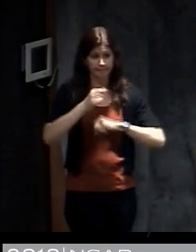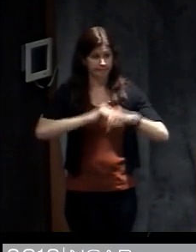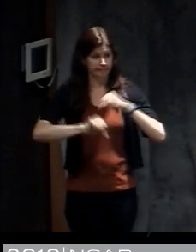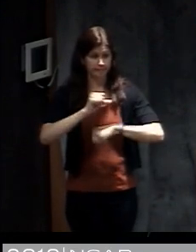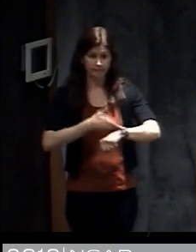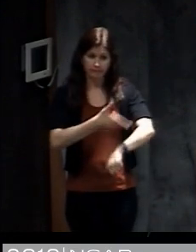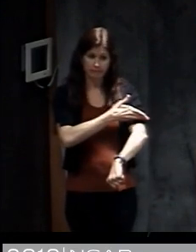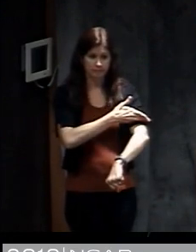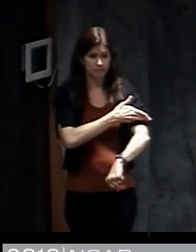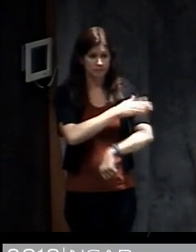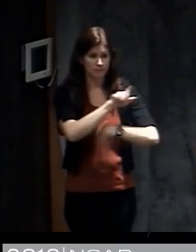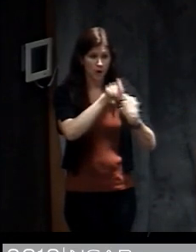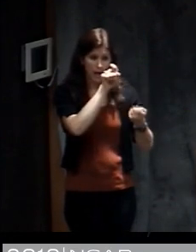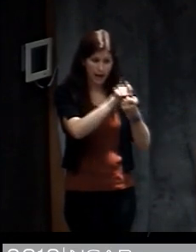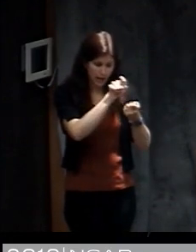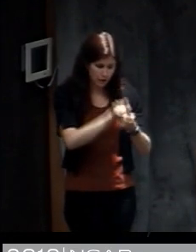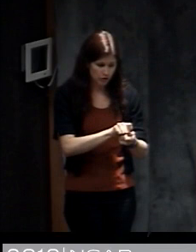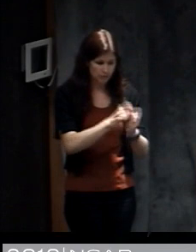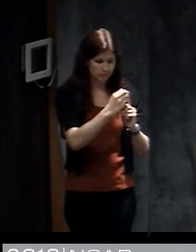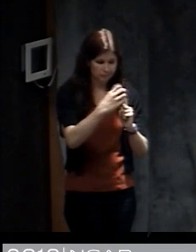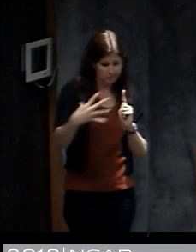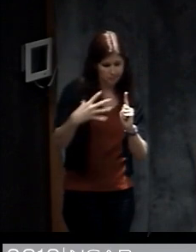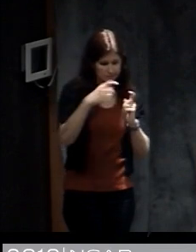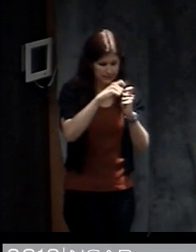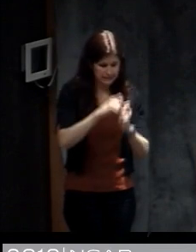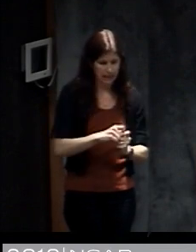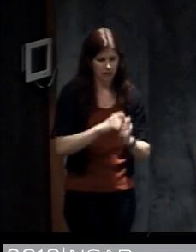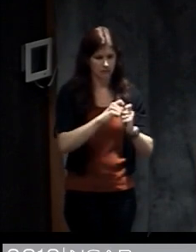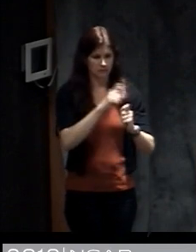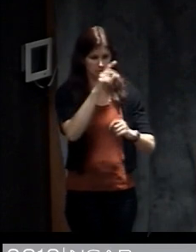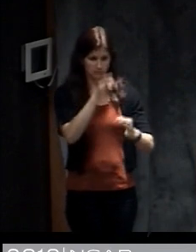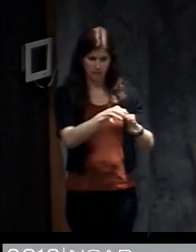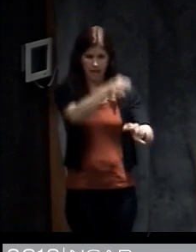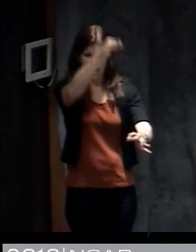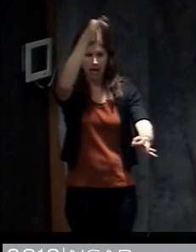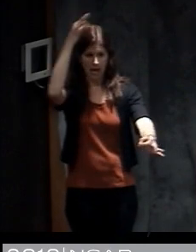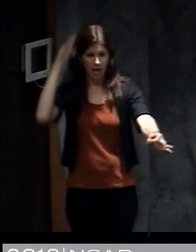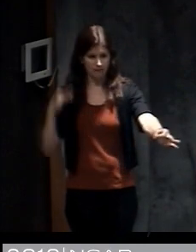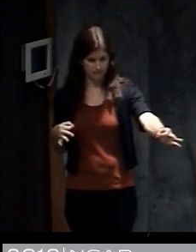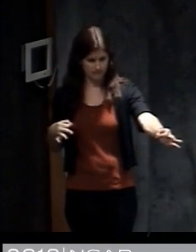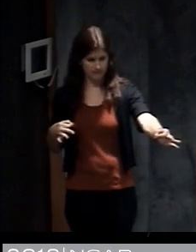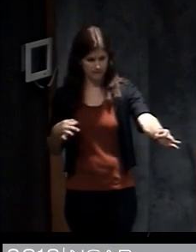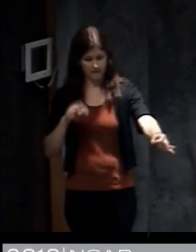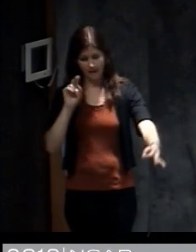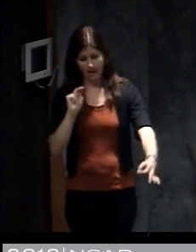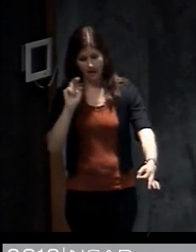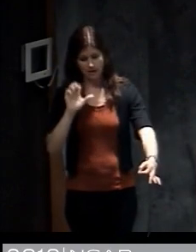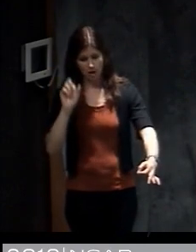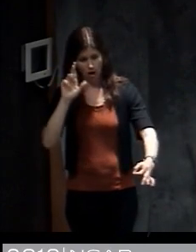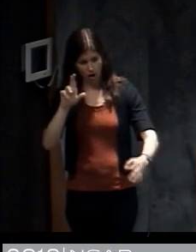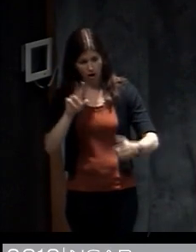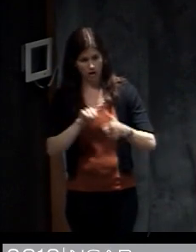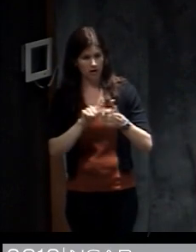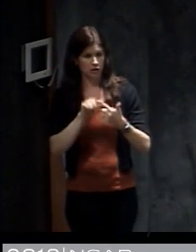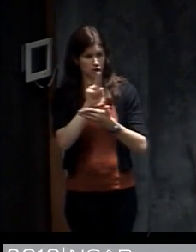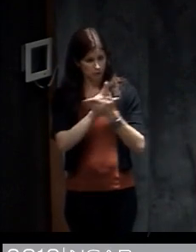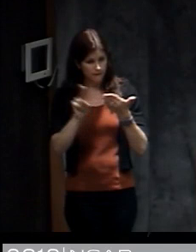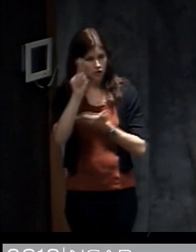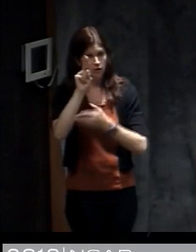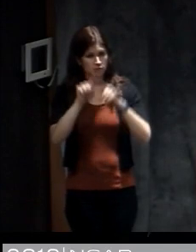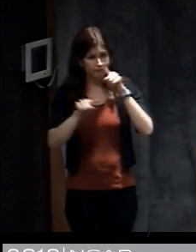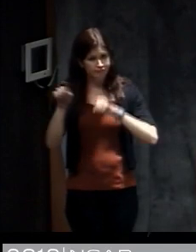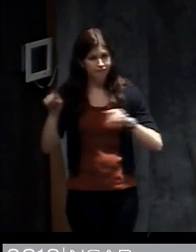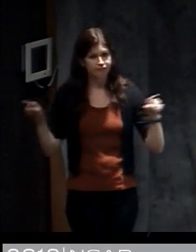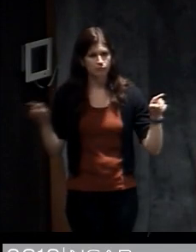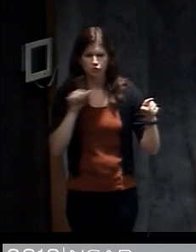providing more accurate, more detailed weather forecasts further in advance. And a lot of the research happening here at NCAR and at universities and other kinds of places is